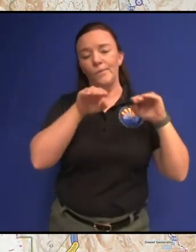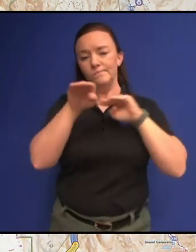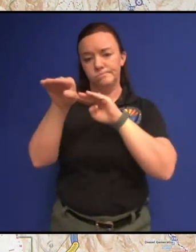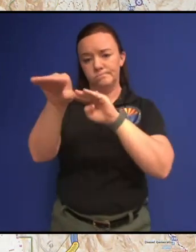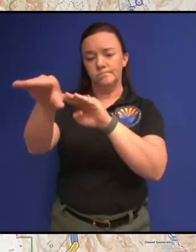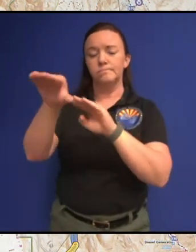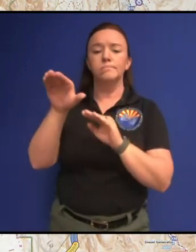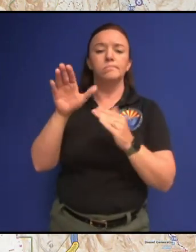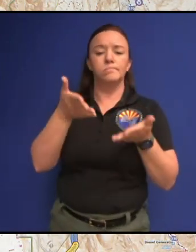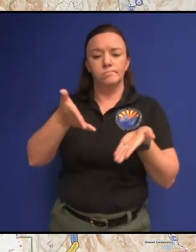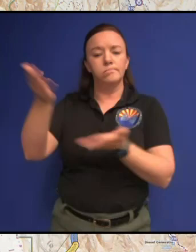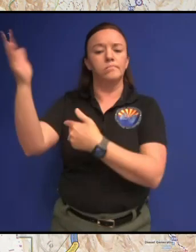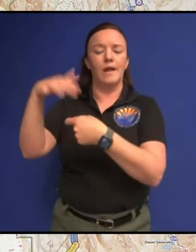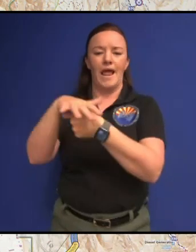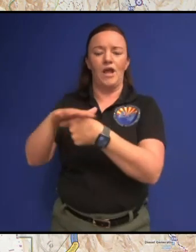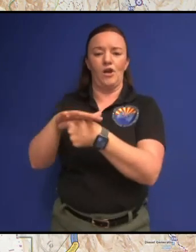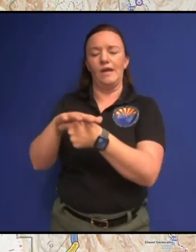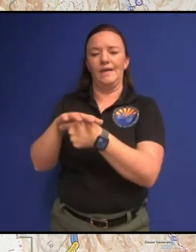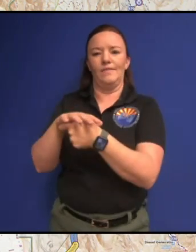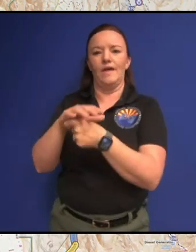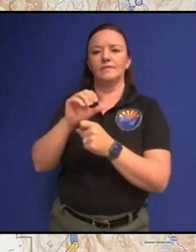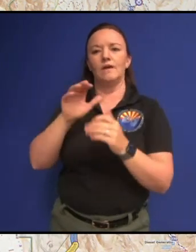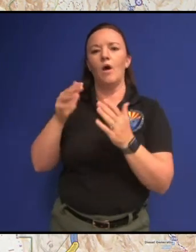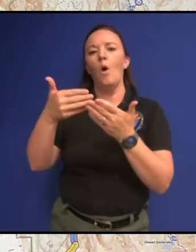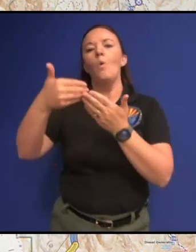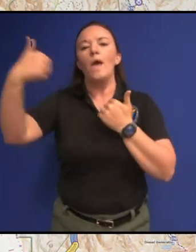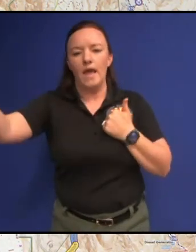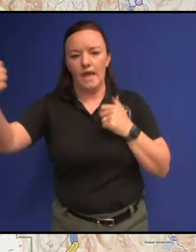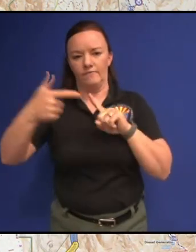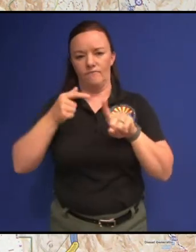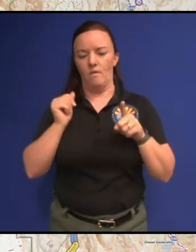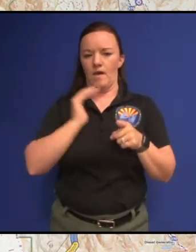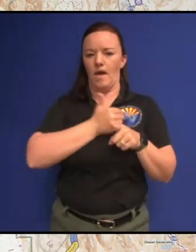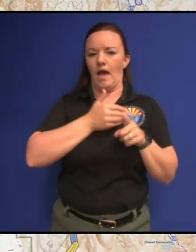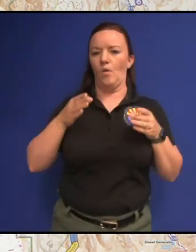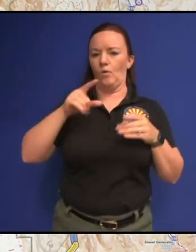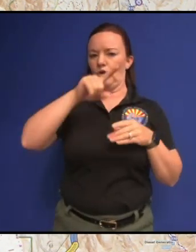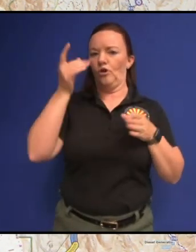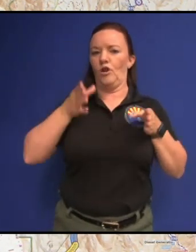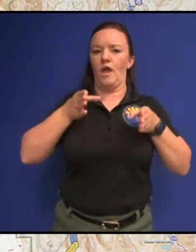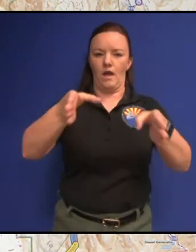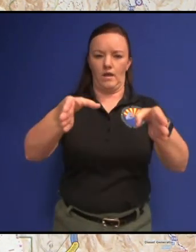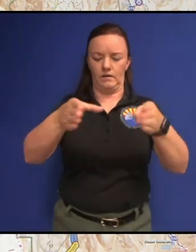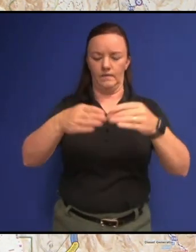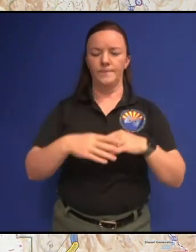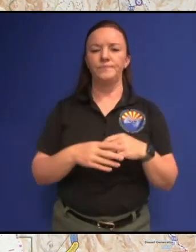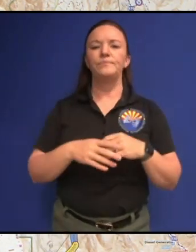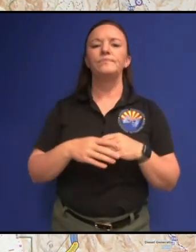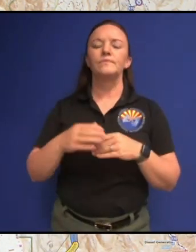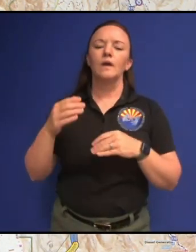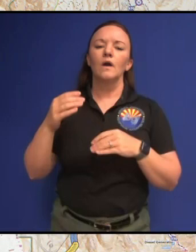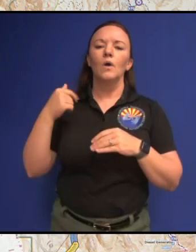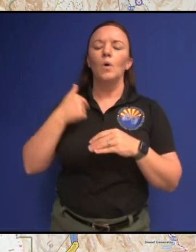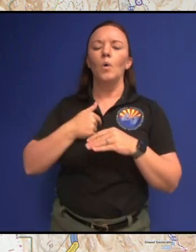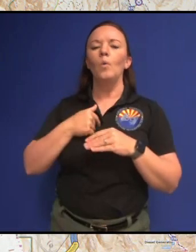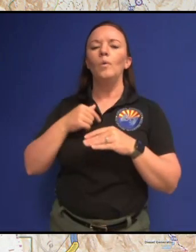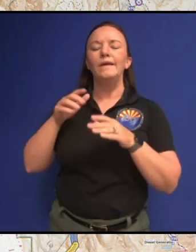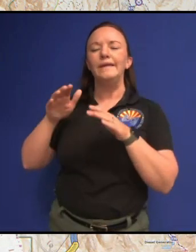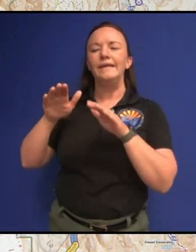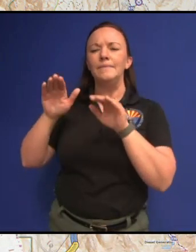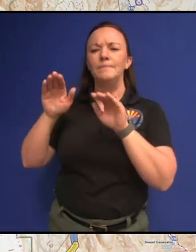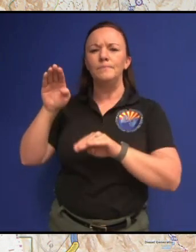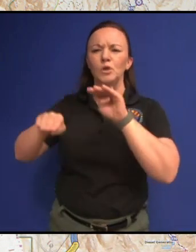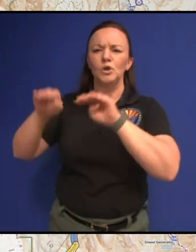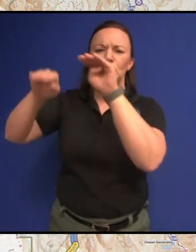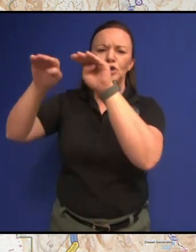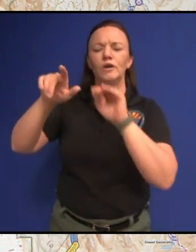where we're decking the logs so they build log decks big big just like Lincoln logs if you had all